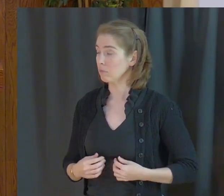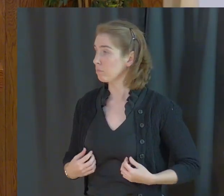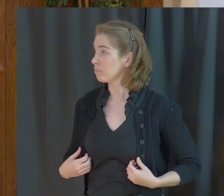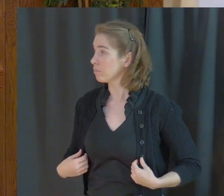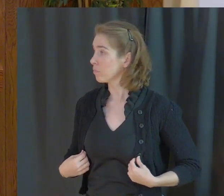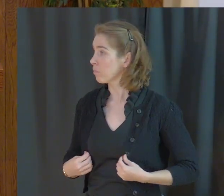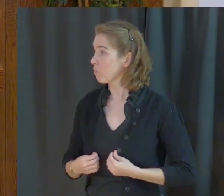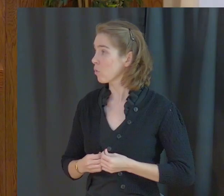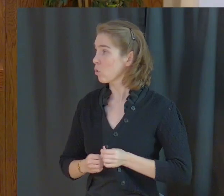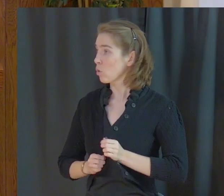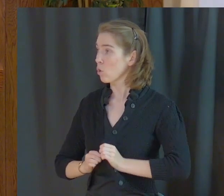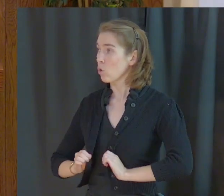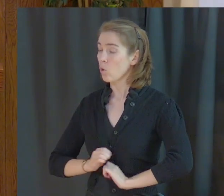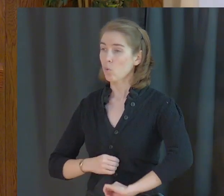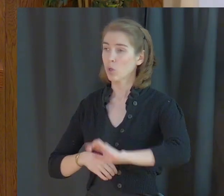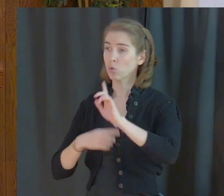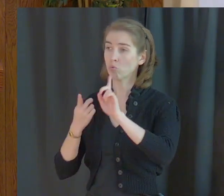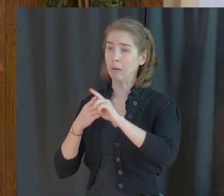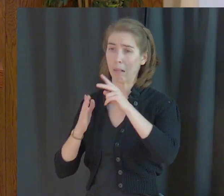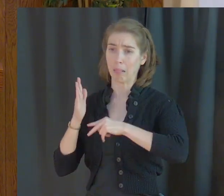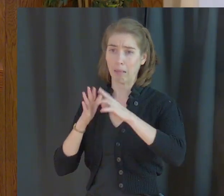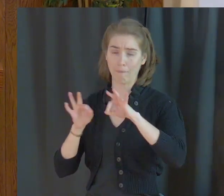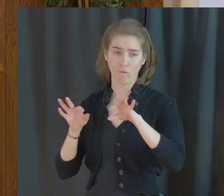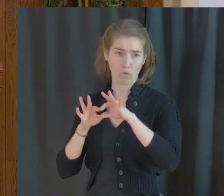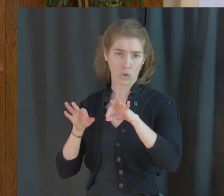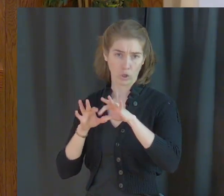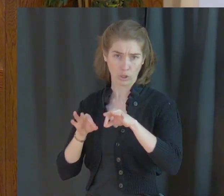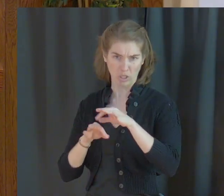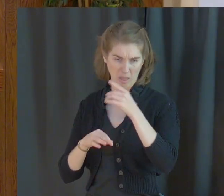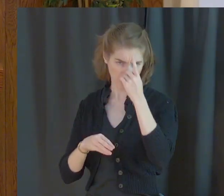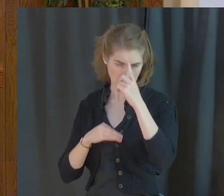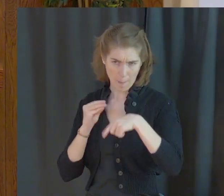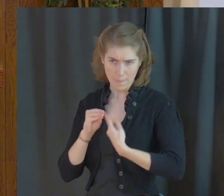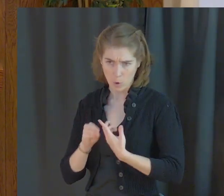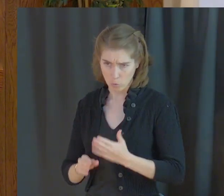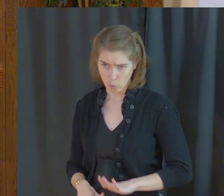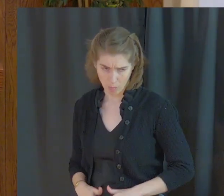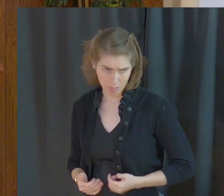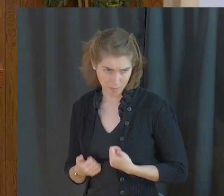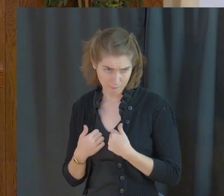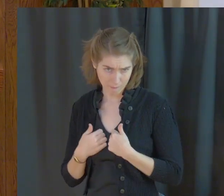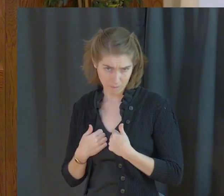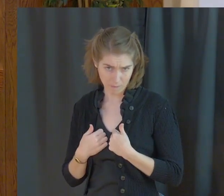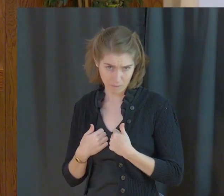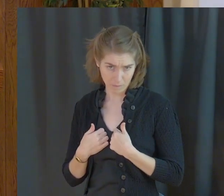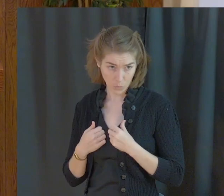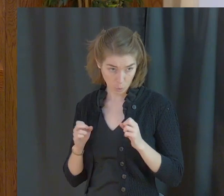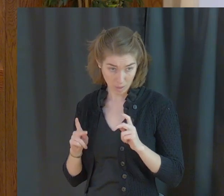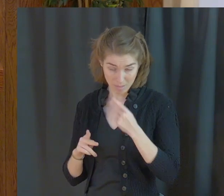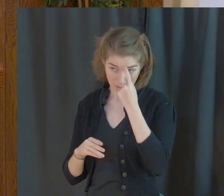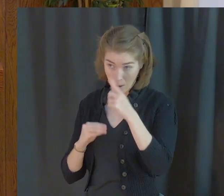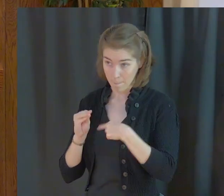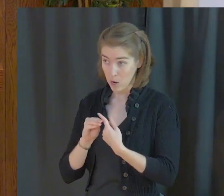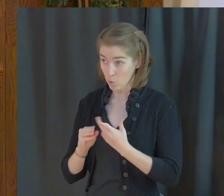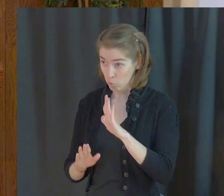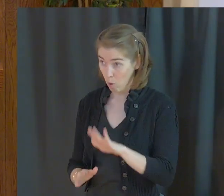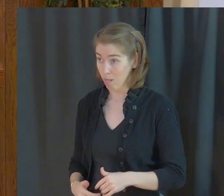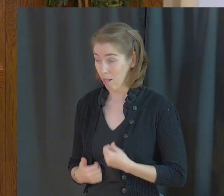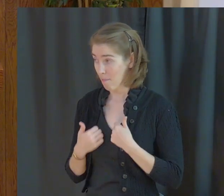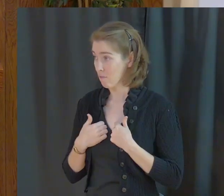When you read these verses, these words in this verse, think about your life. Okay? Think about your life.